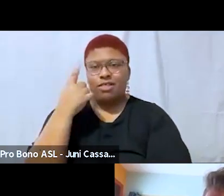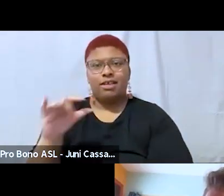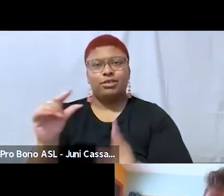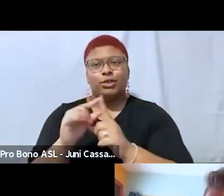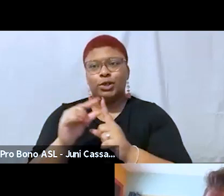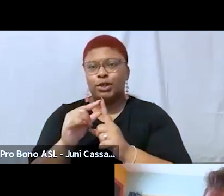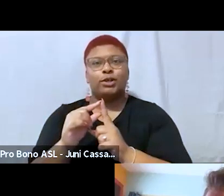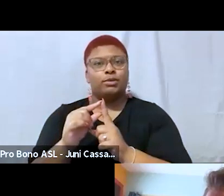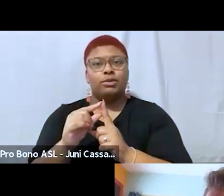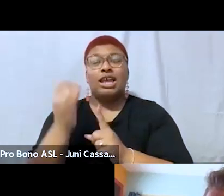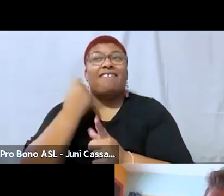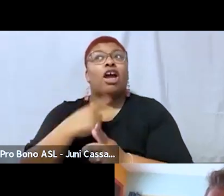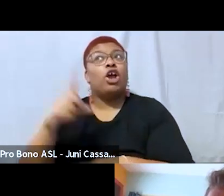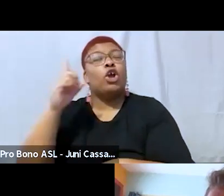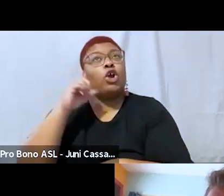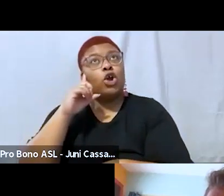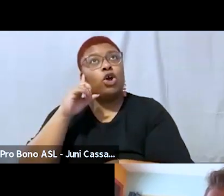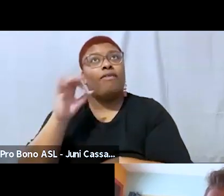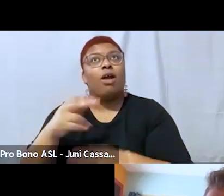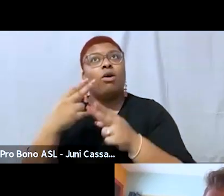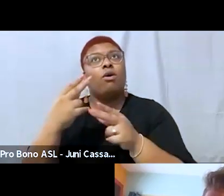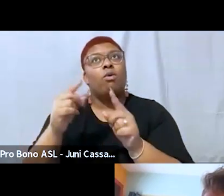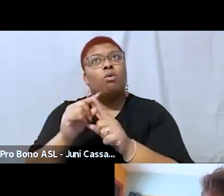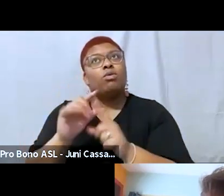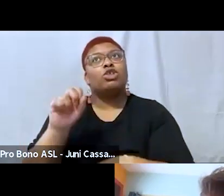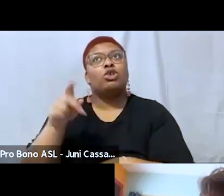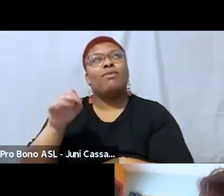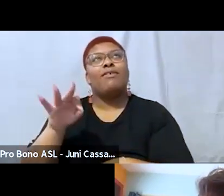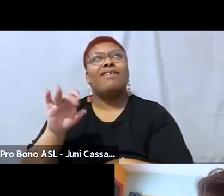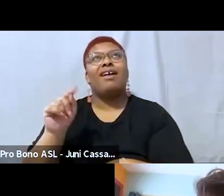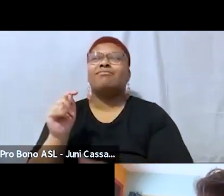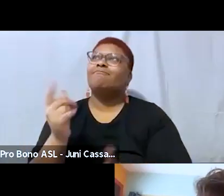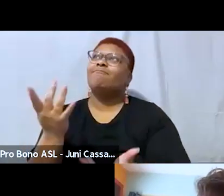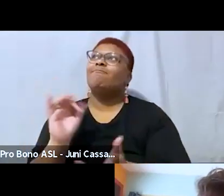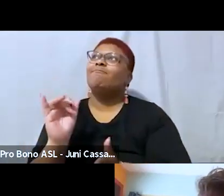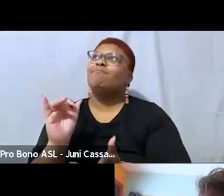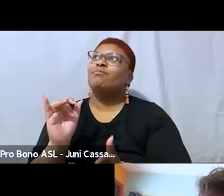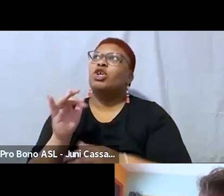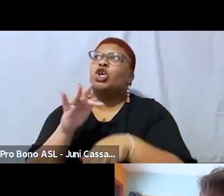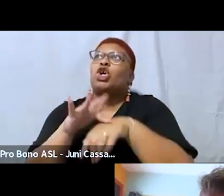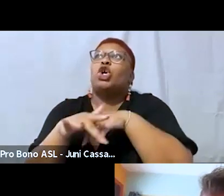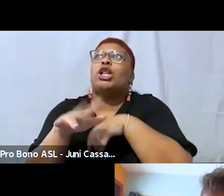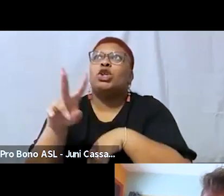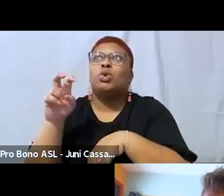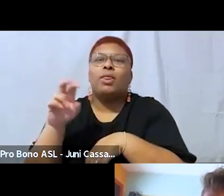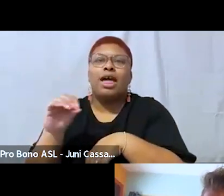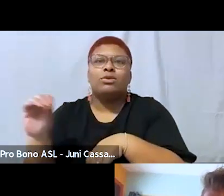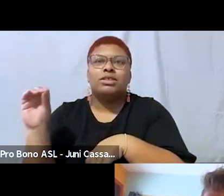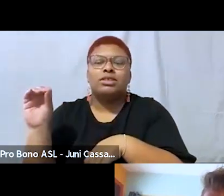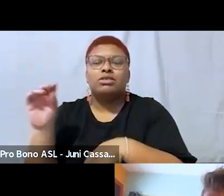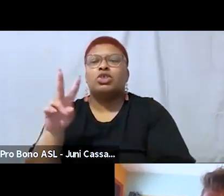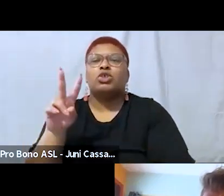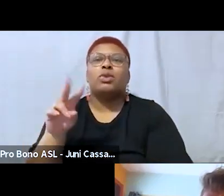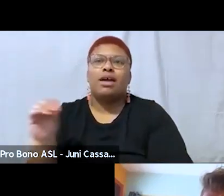if i would have heard about super fat let's say early 2000s 2008 whenever i was like